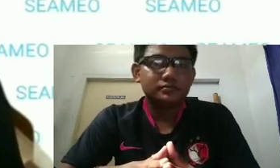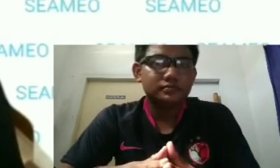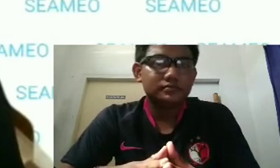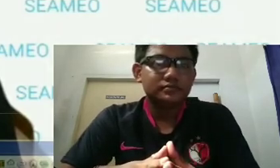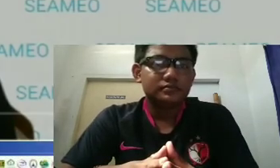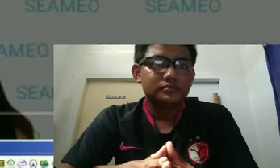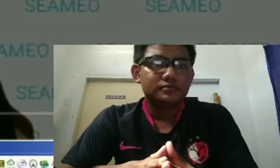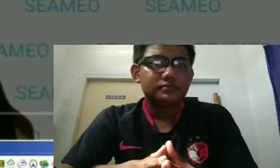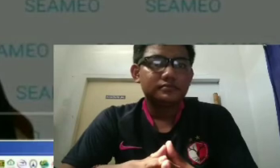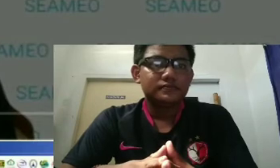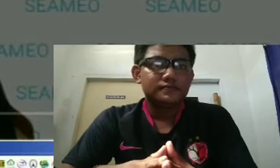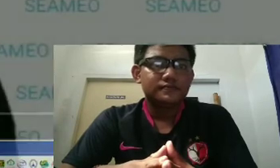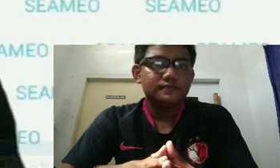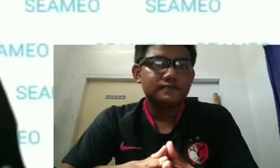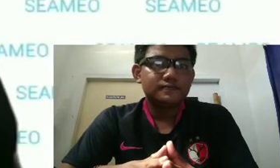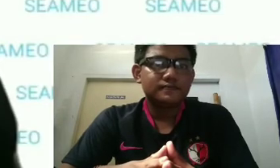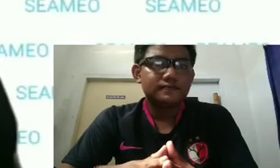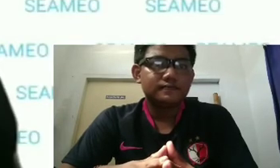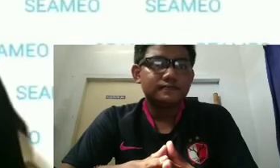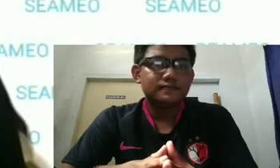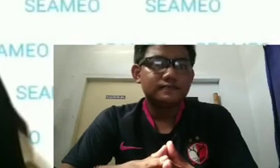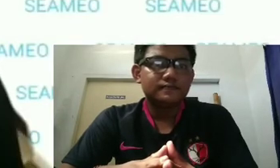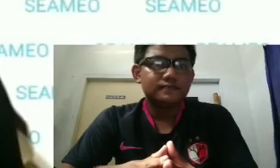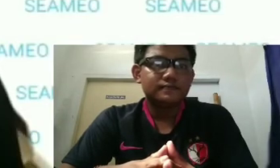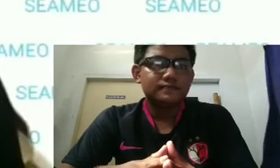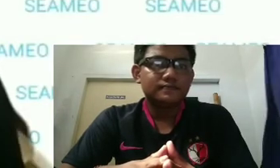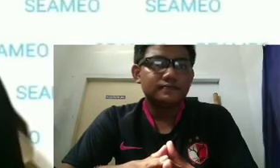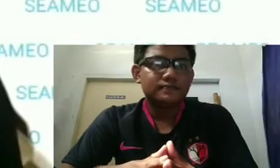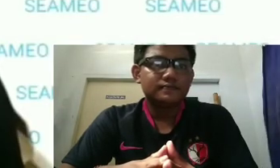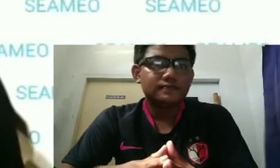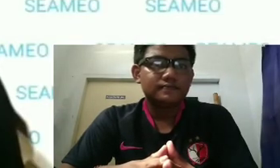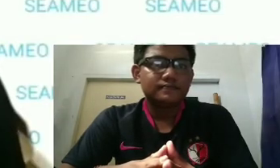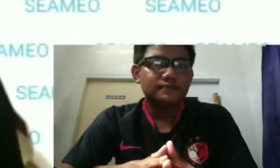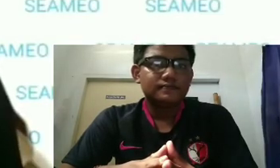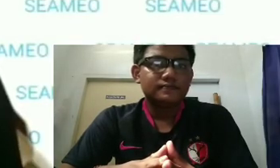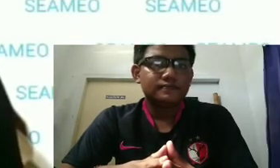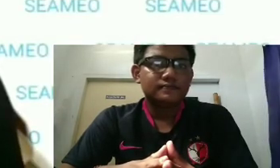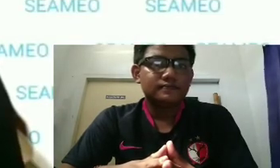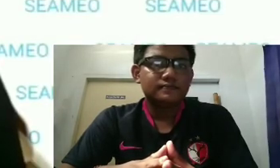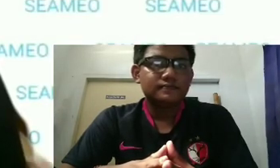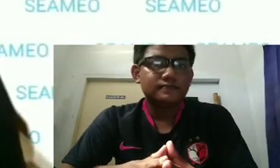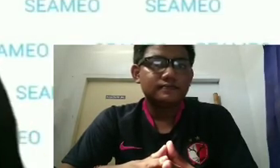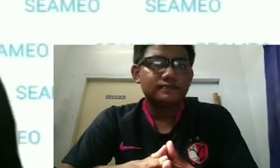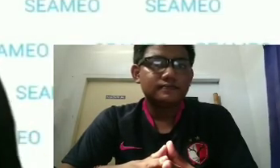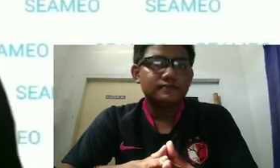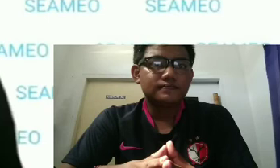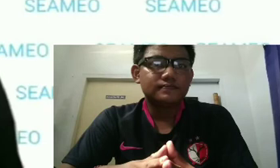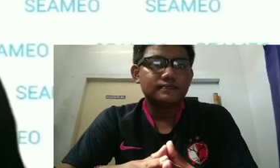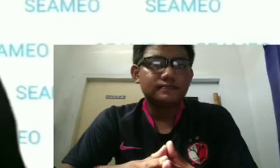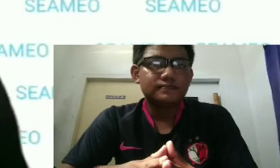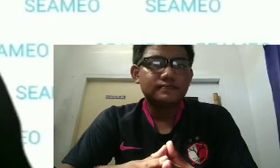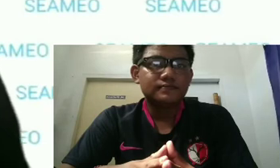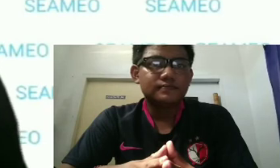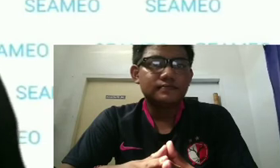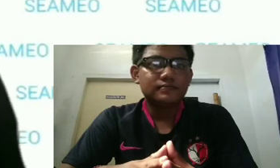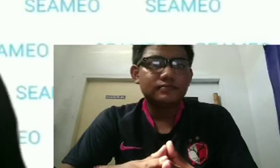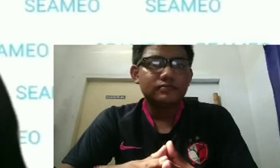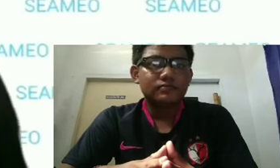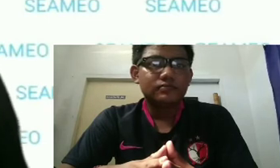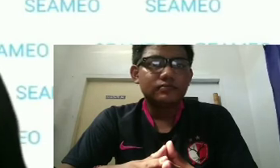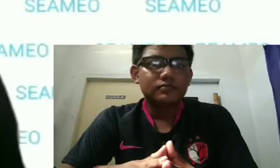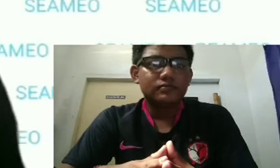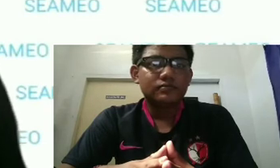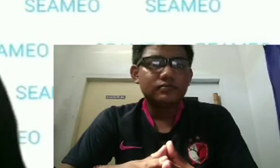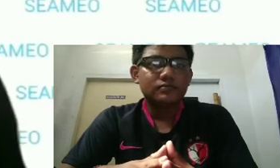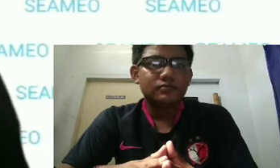the committee had to review over and over again to ensure that all